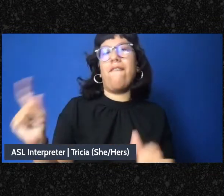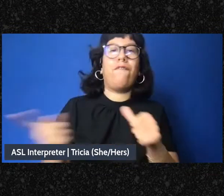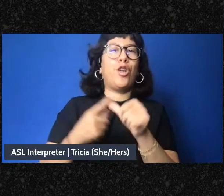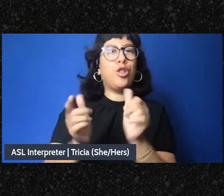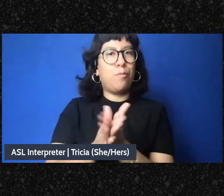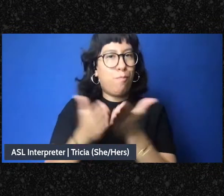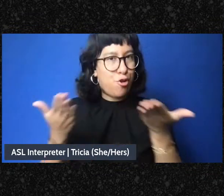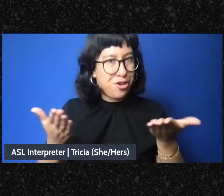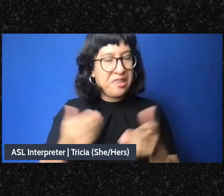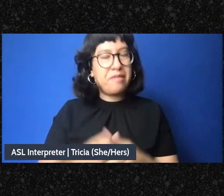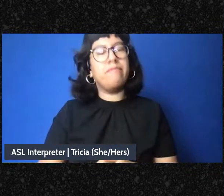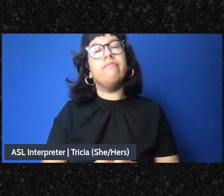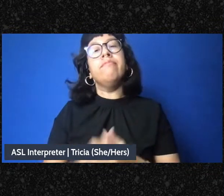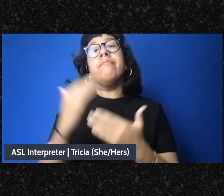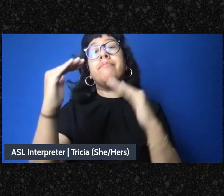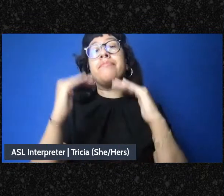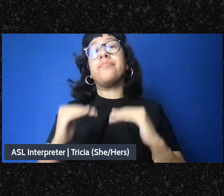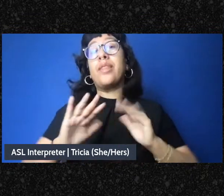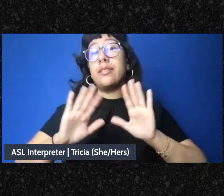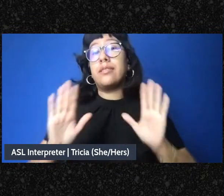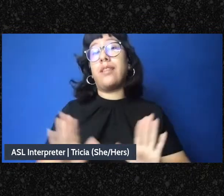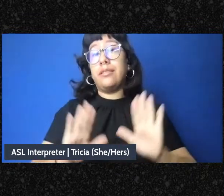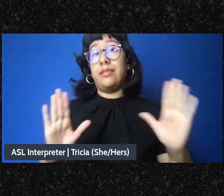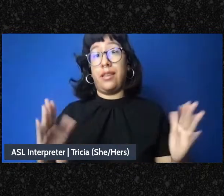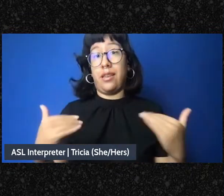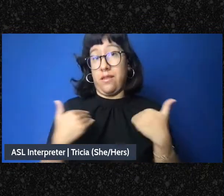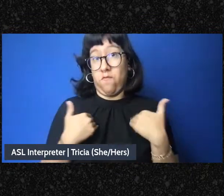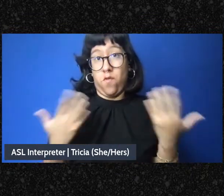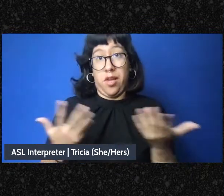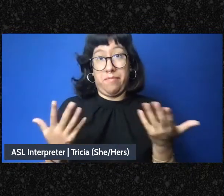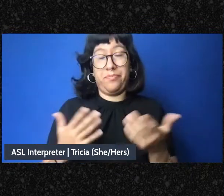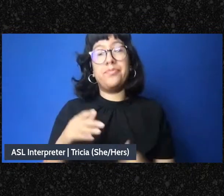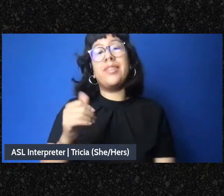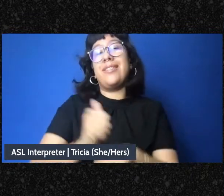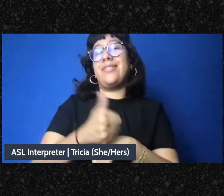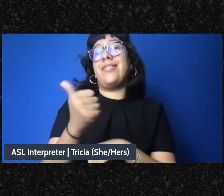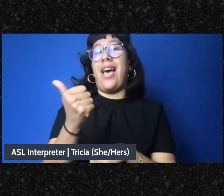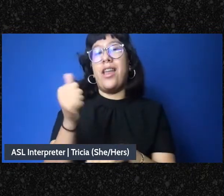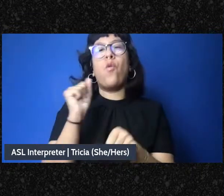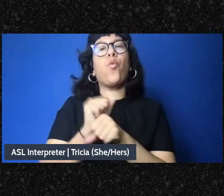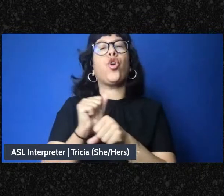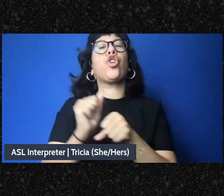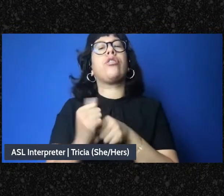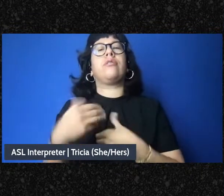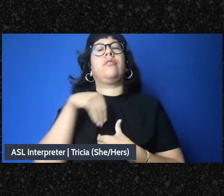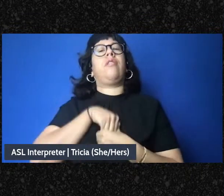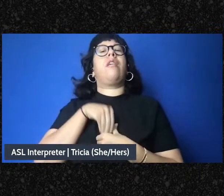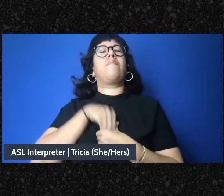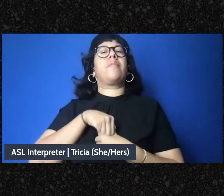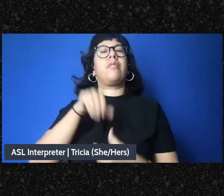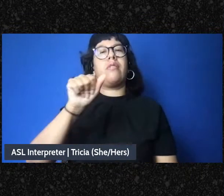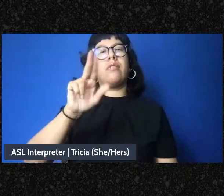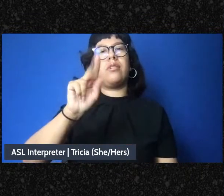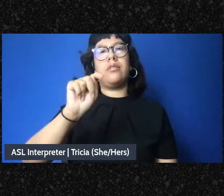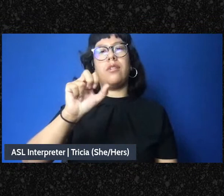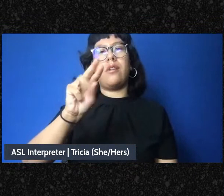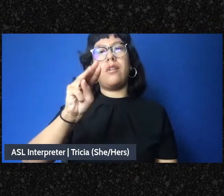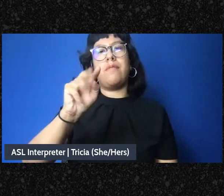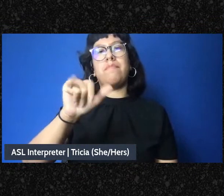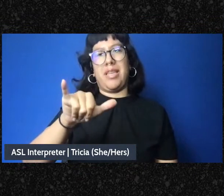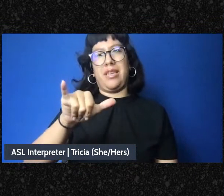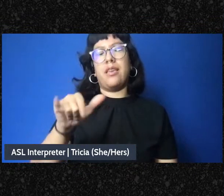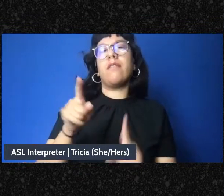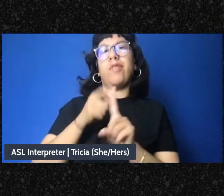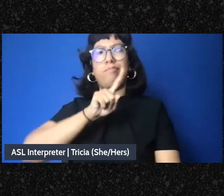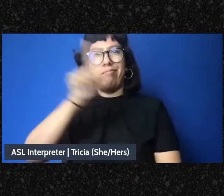on Sunday, we have, at 10 a.m., Workers' Autonomy from Detroit to Turin and Beyond.